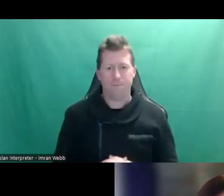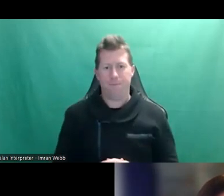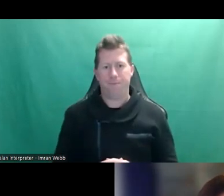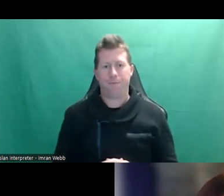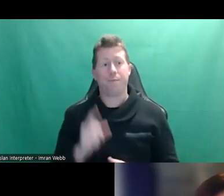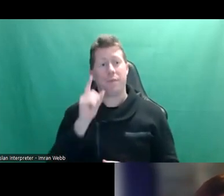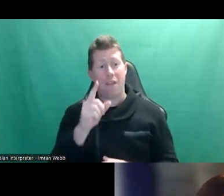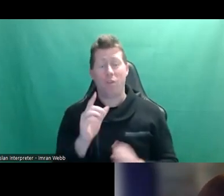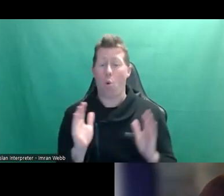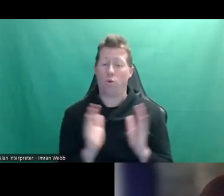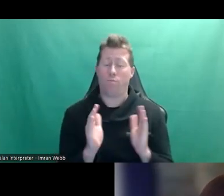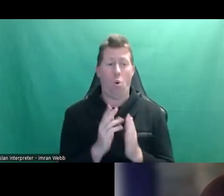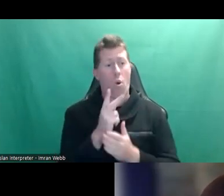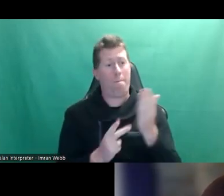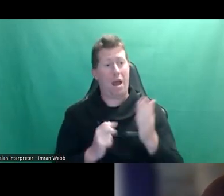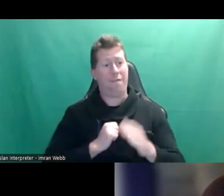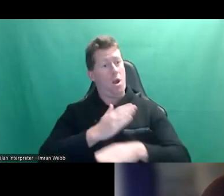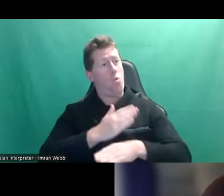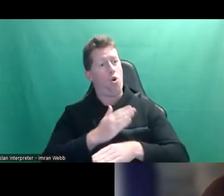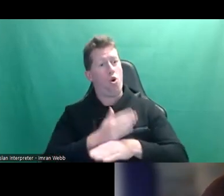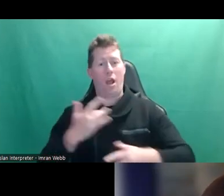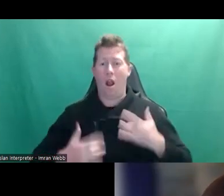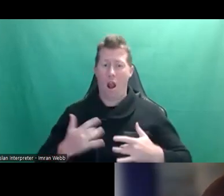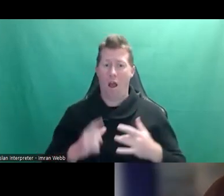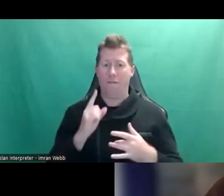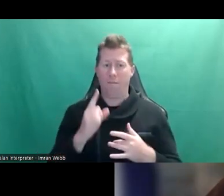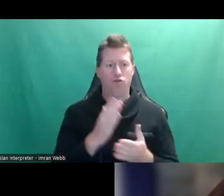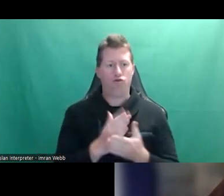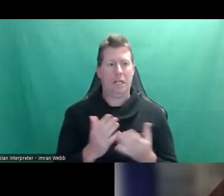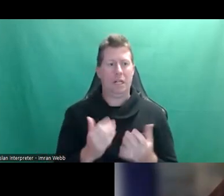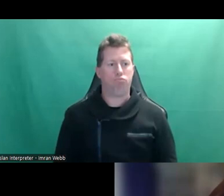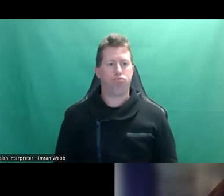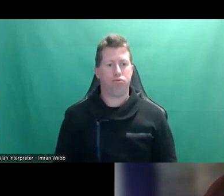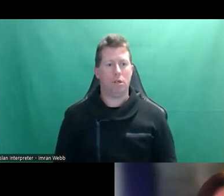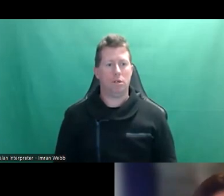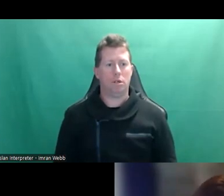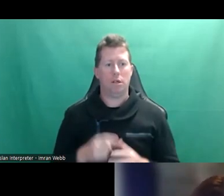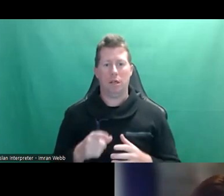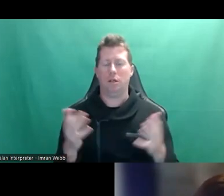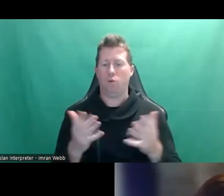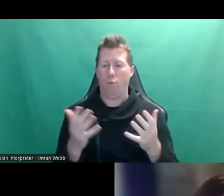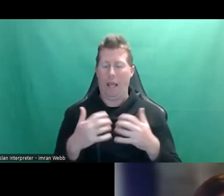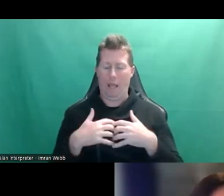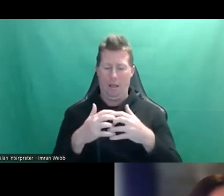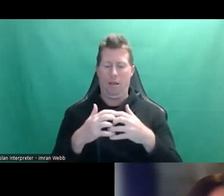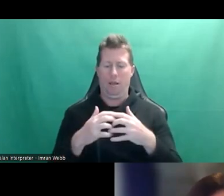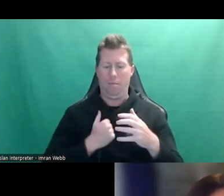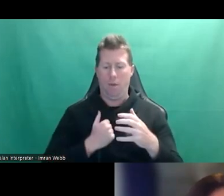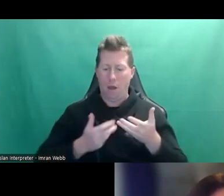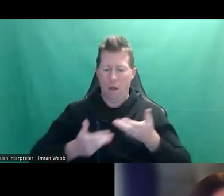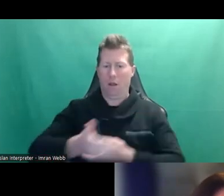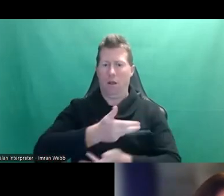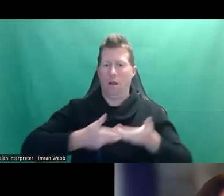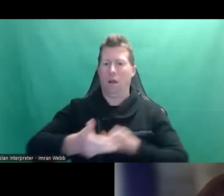though it was a very small part of my working life, it really formed and transformed my conversations